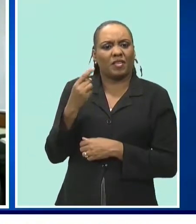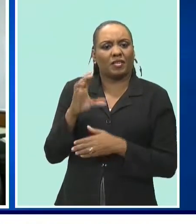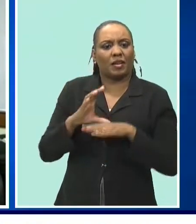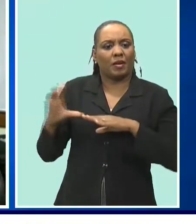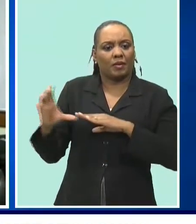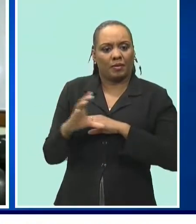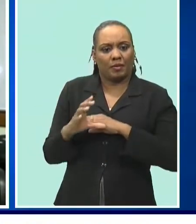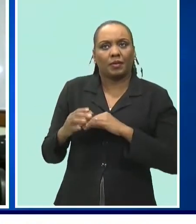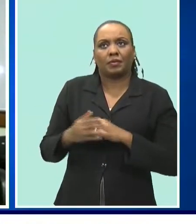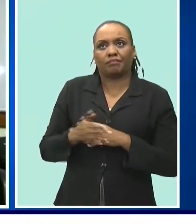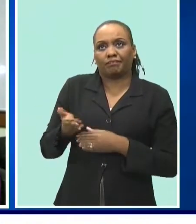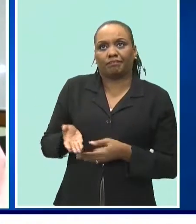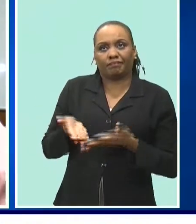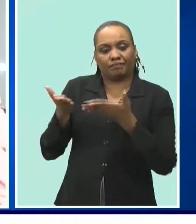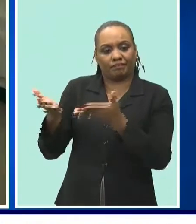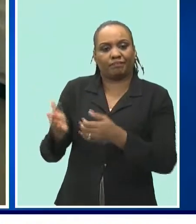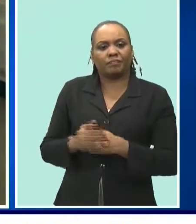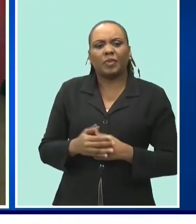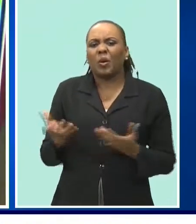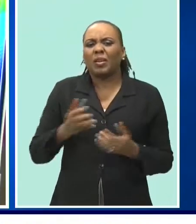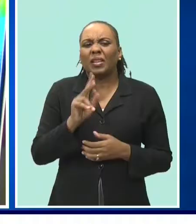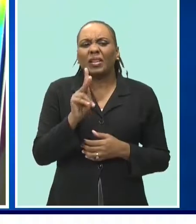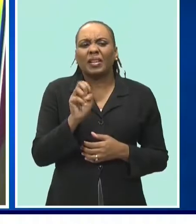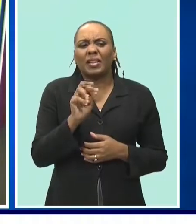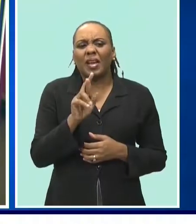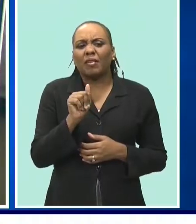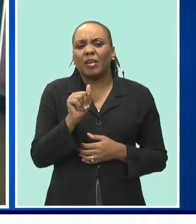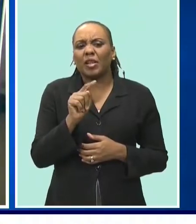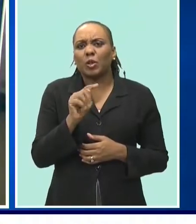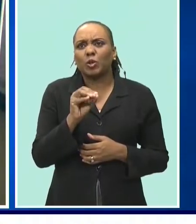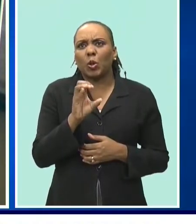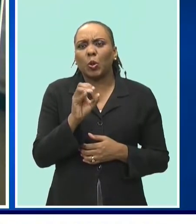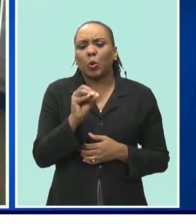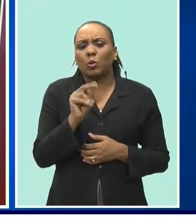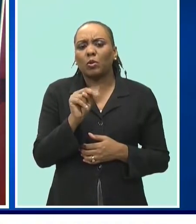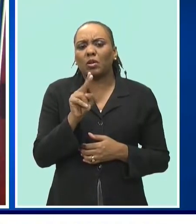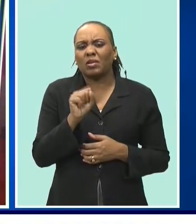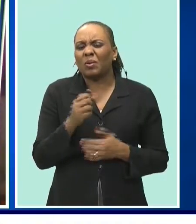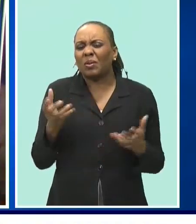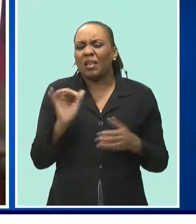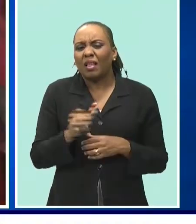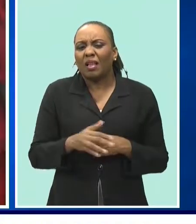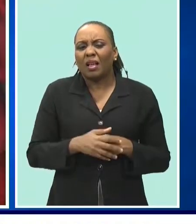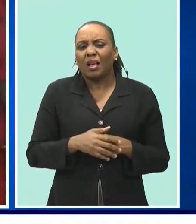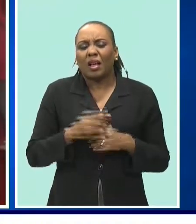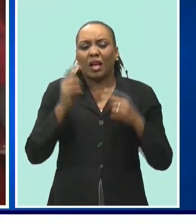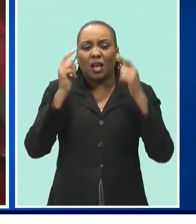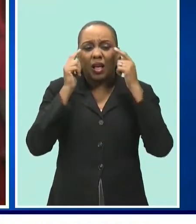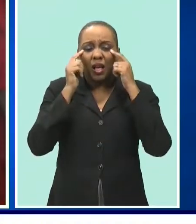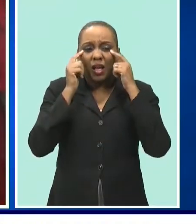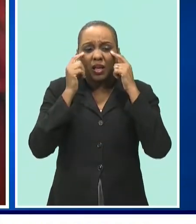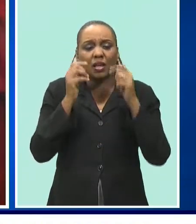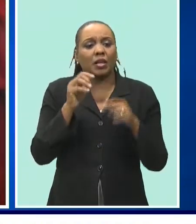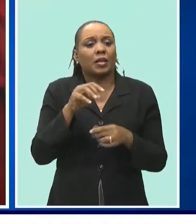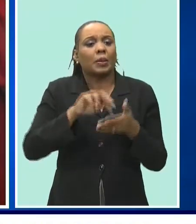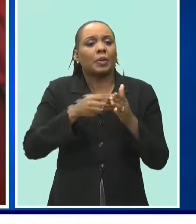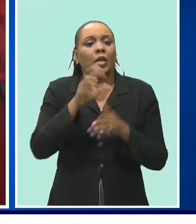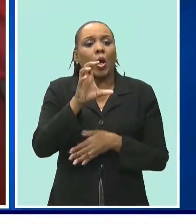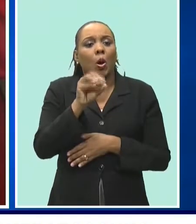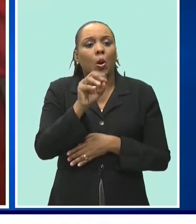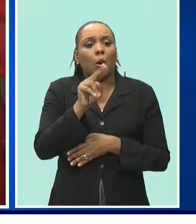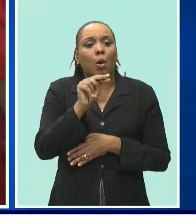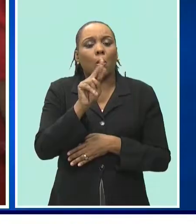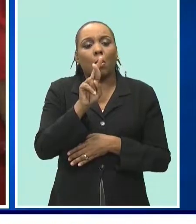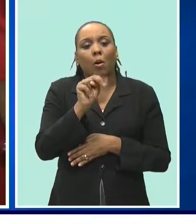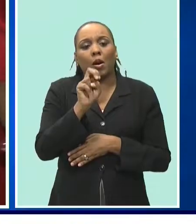keratoconus barbados keratoconus is a disorder of the eye which results in progressive thinning of the cornea it may cause blurry